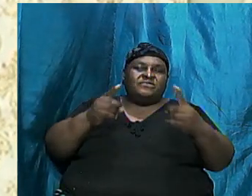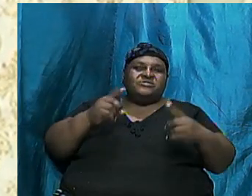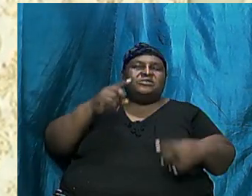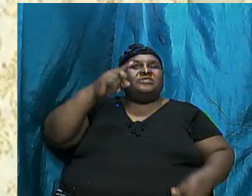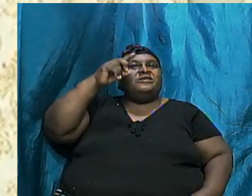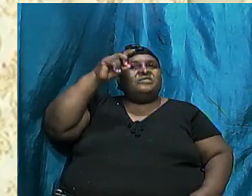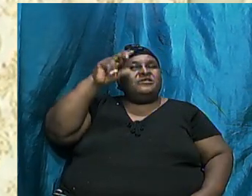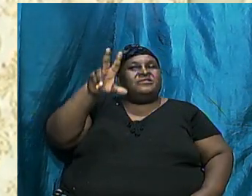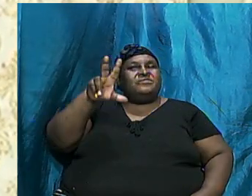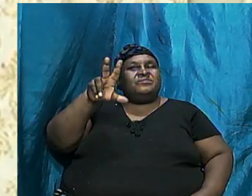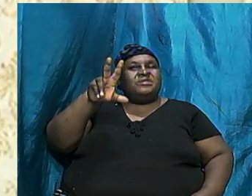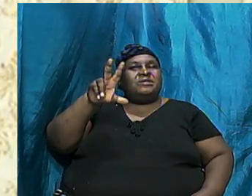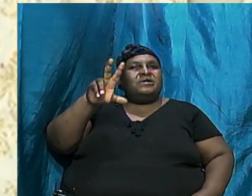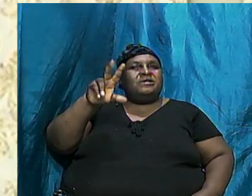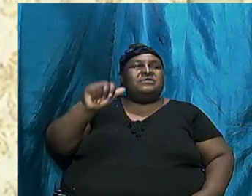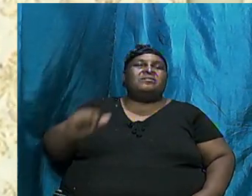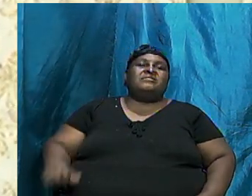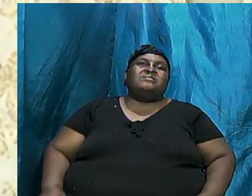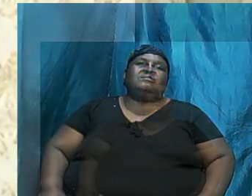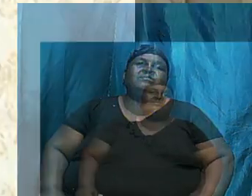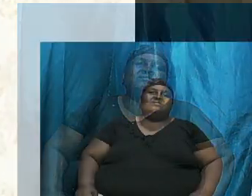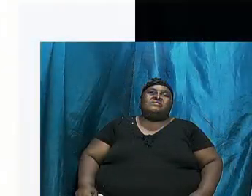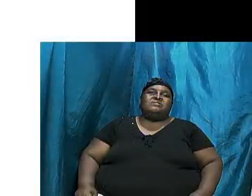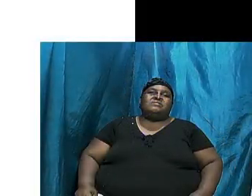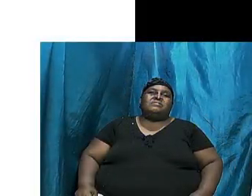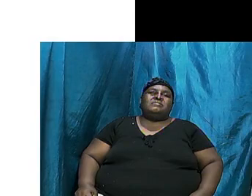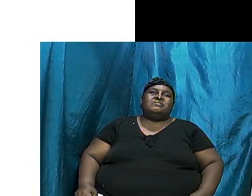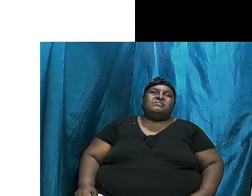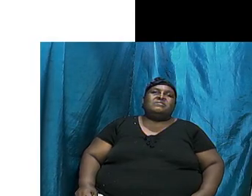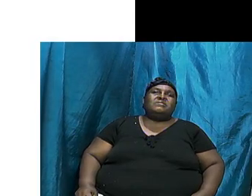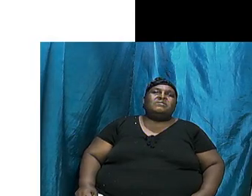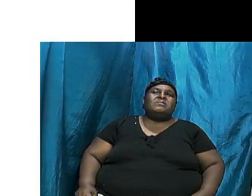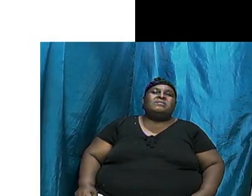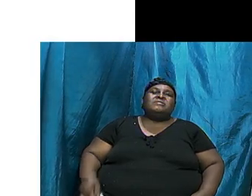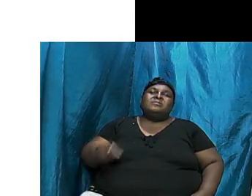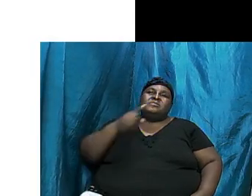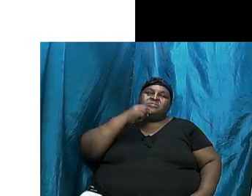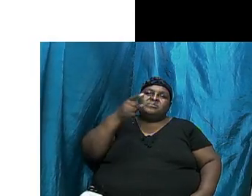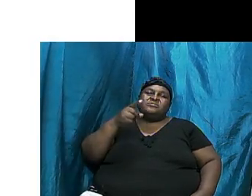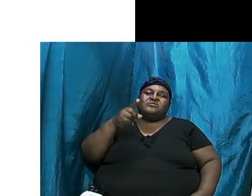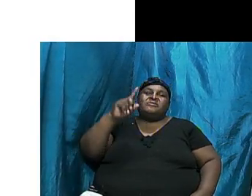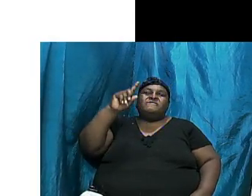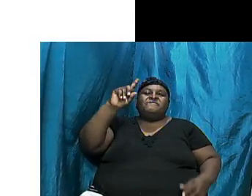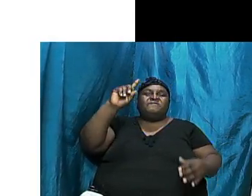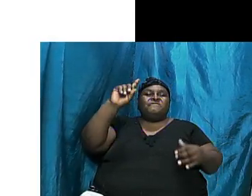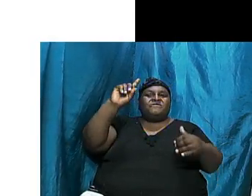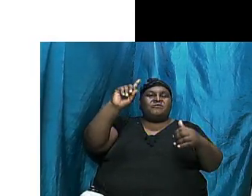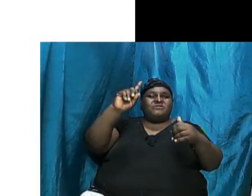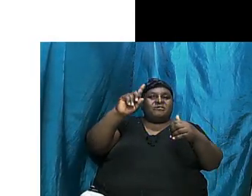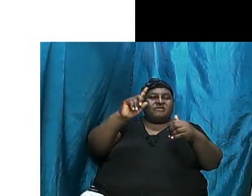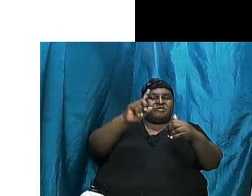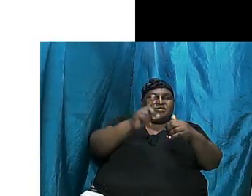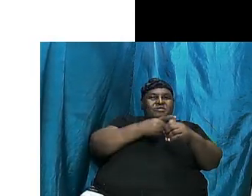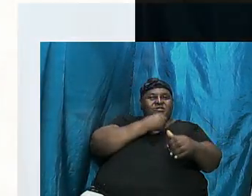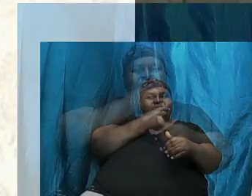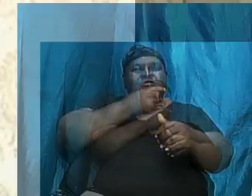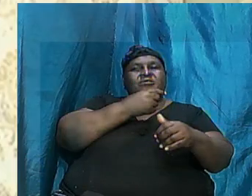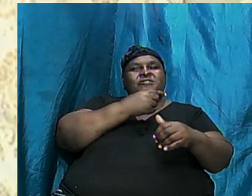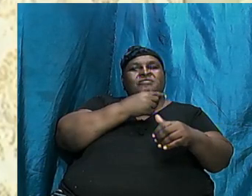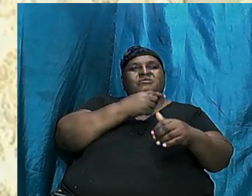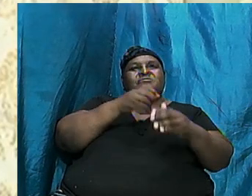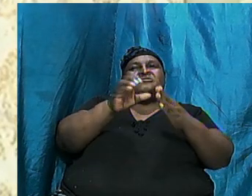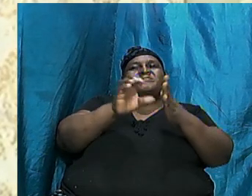We had indicated that Division 3 spoke to the first civilization. And,